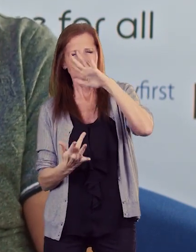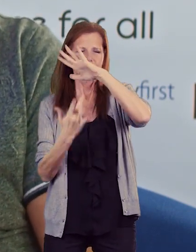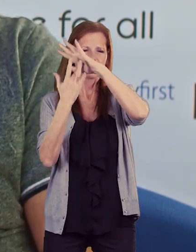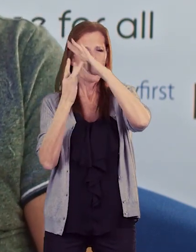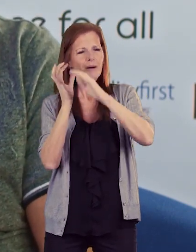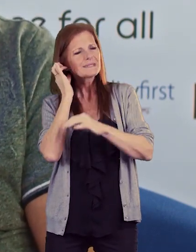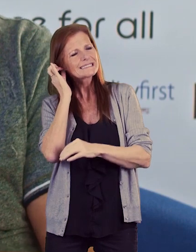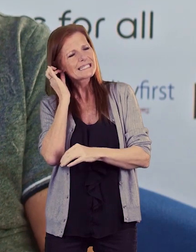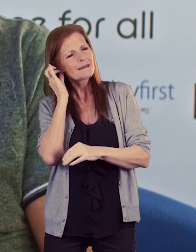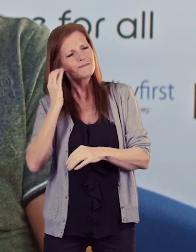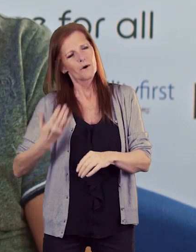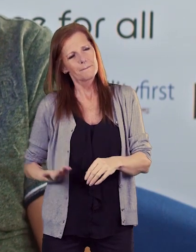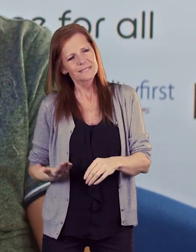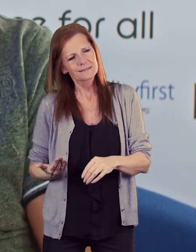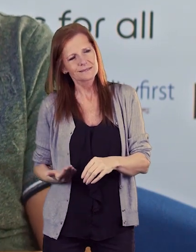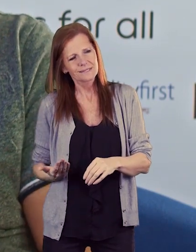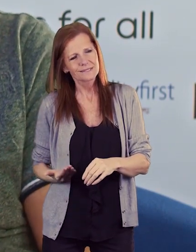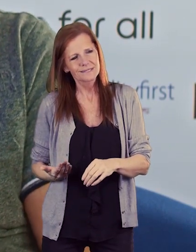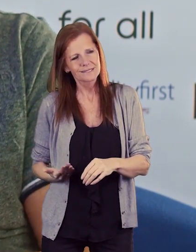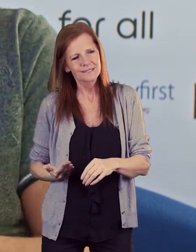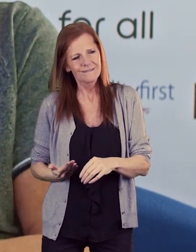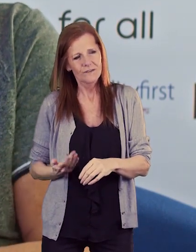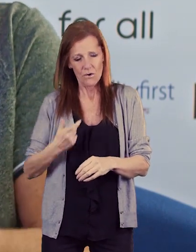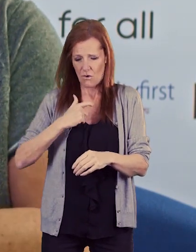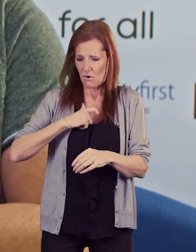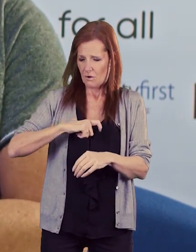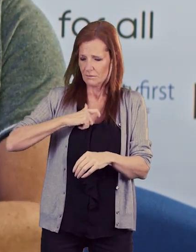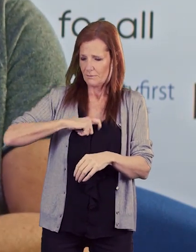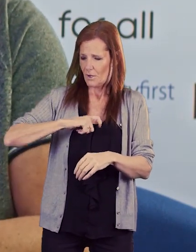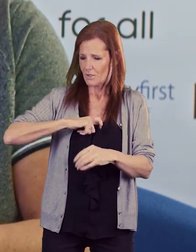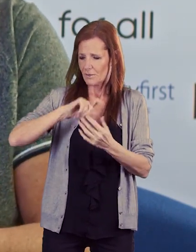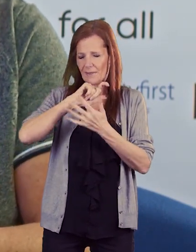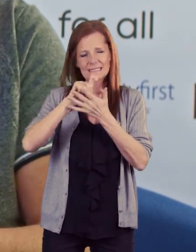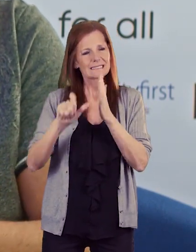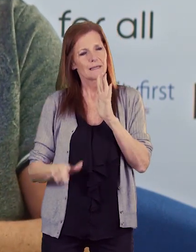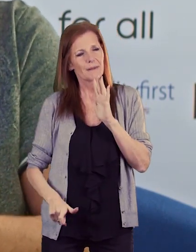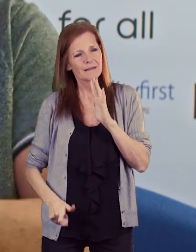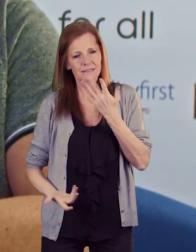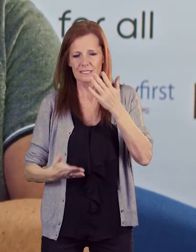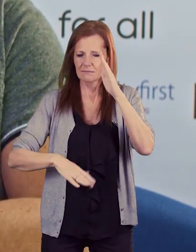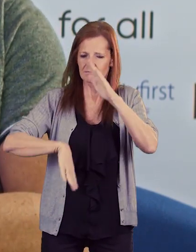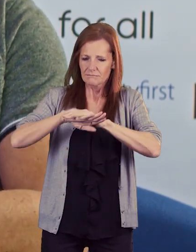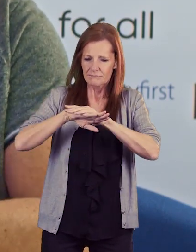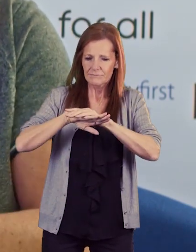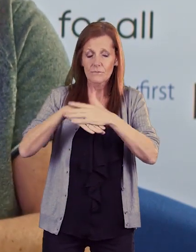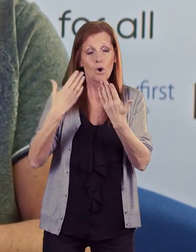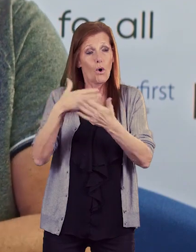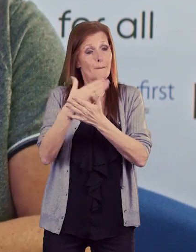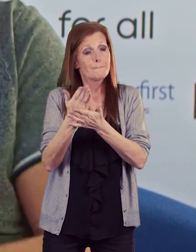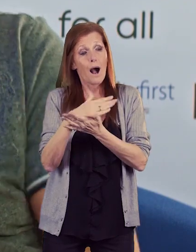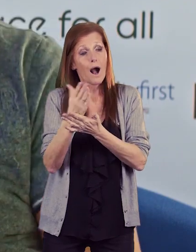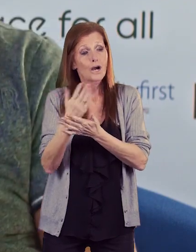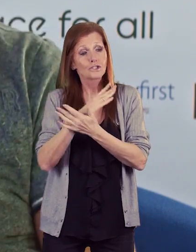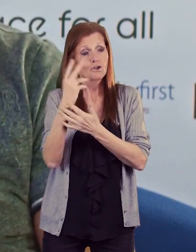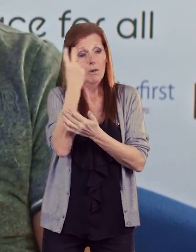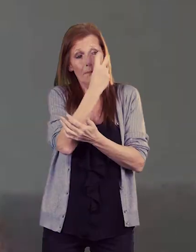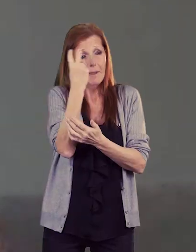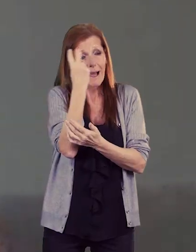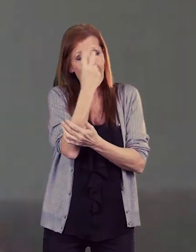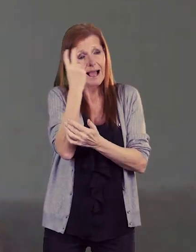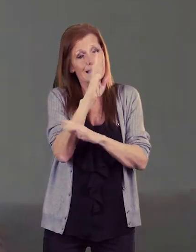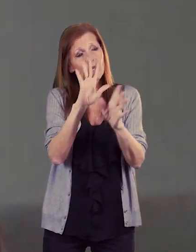what would your top tip for a business be for someone with a disability similar to yours whether it's total blindness or even partial blindness